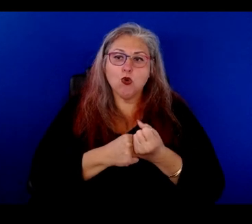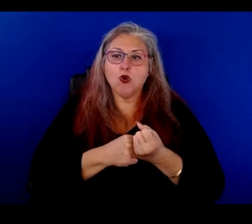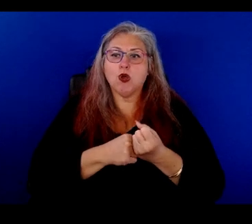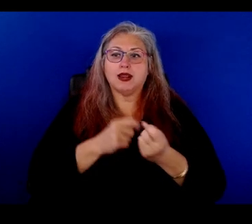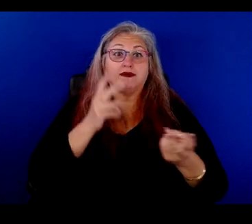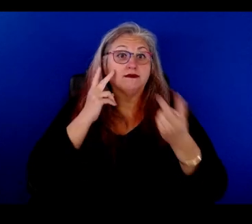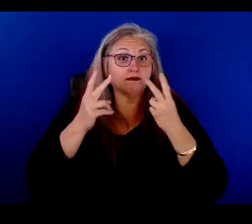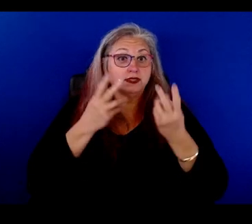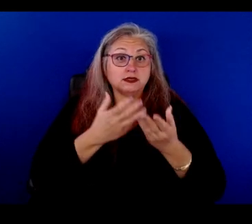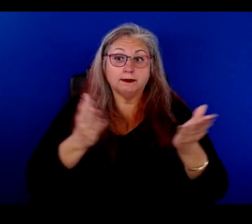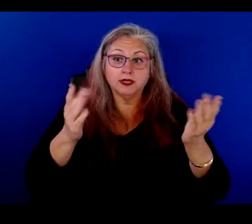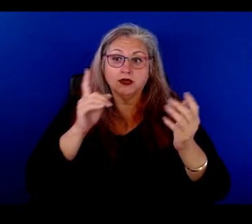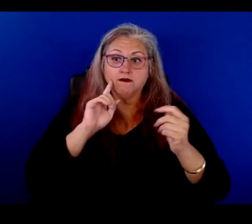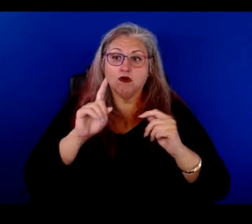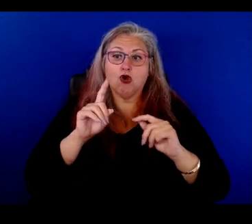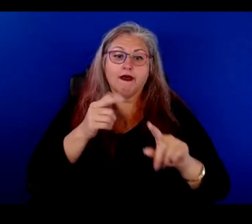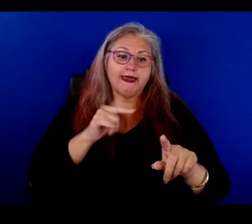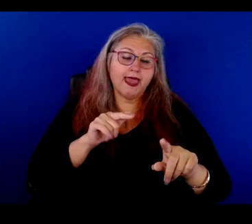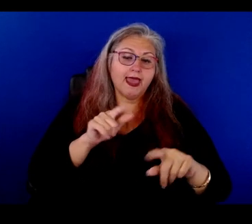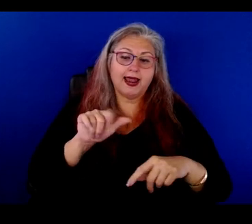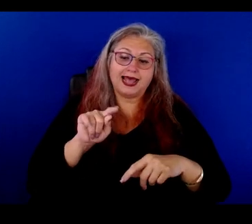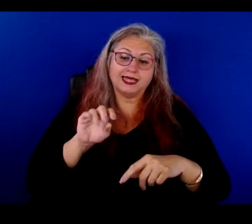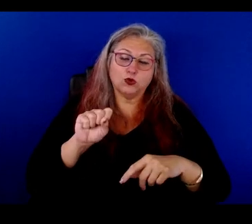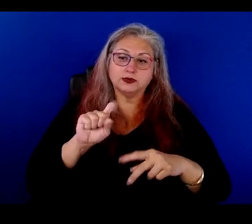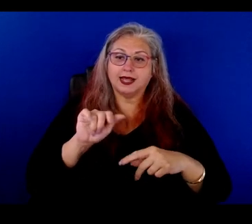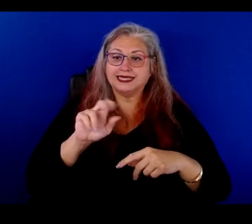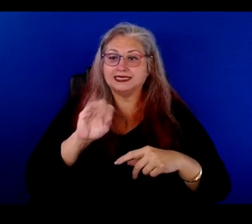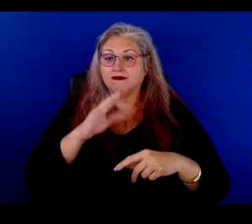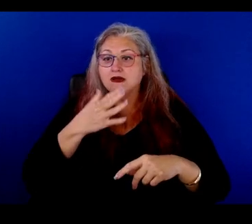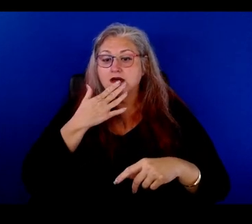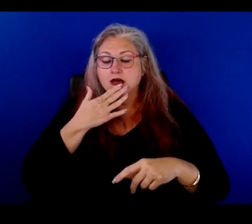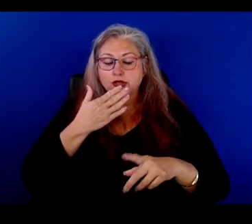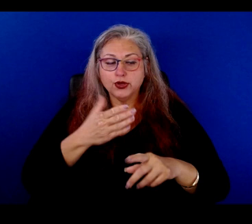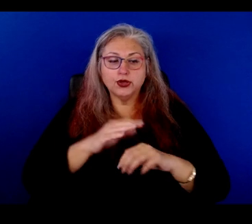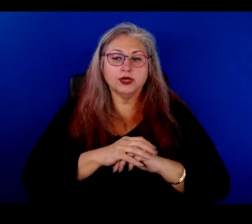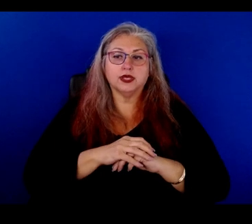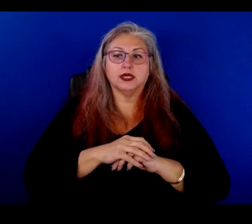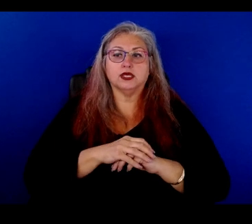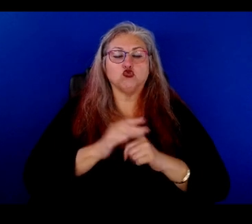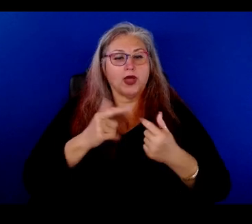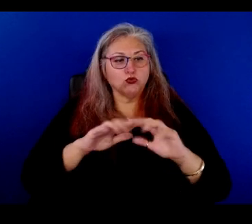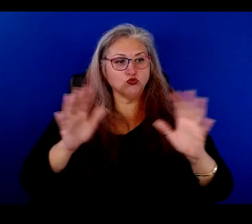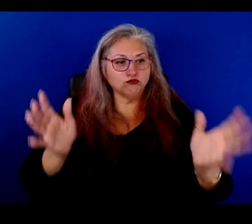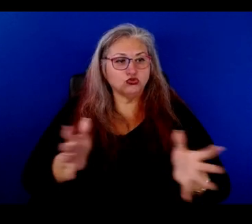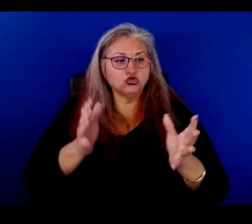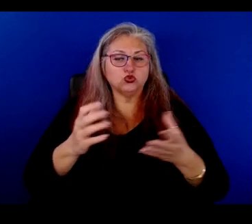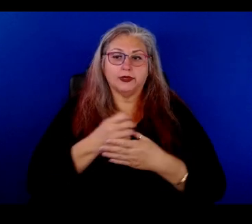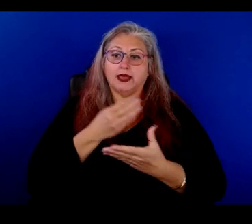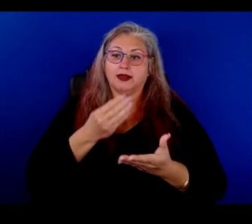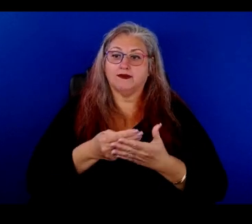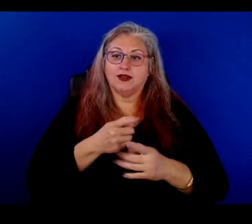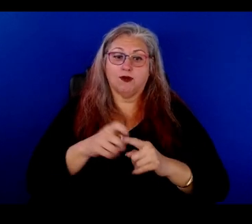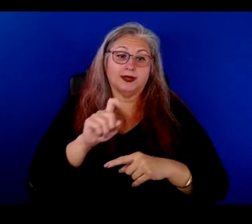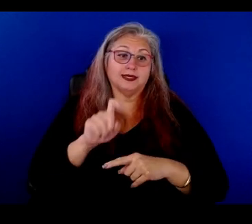to gay Latinos and Latinos of color and push to get funding from the